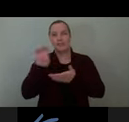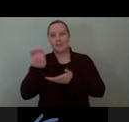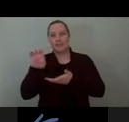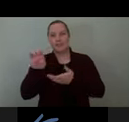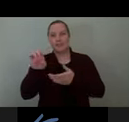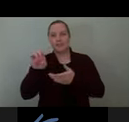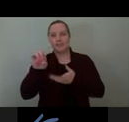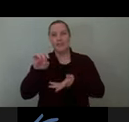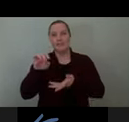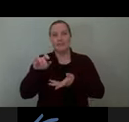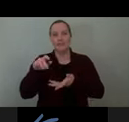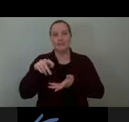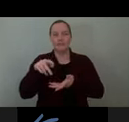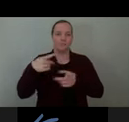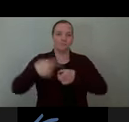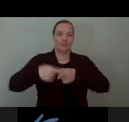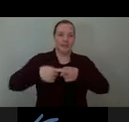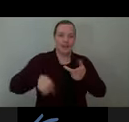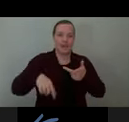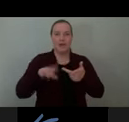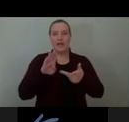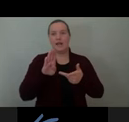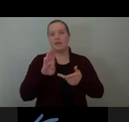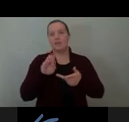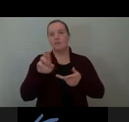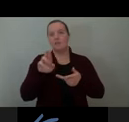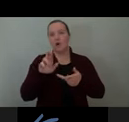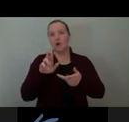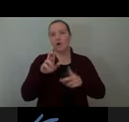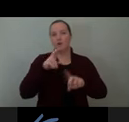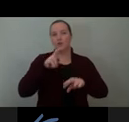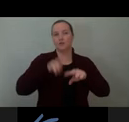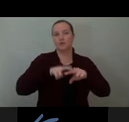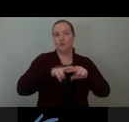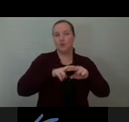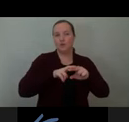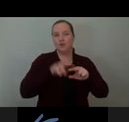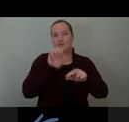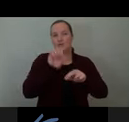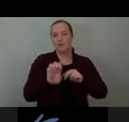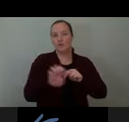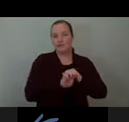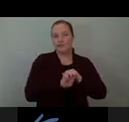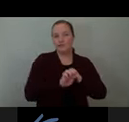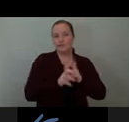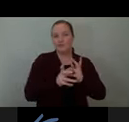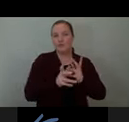at the southwest corner with the graphic text throughout.